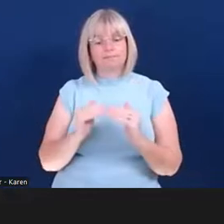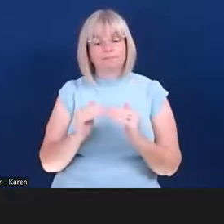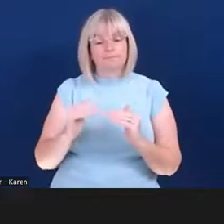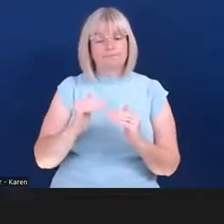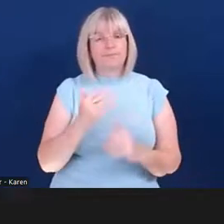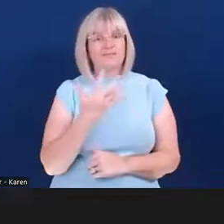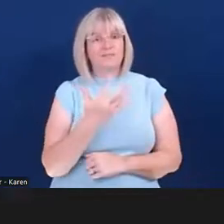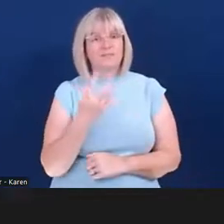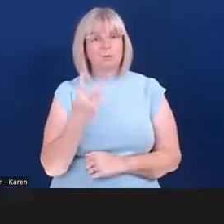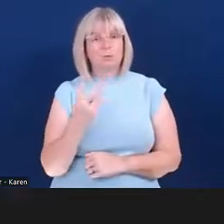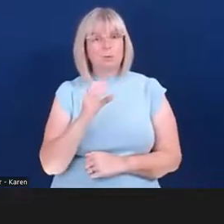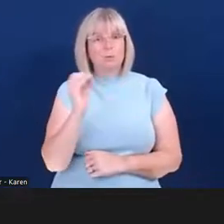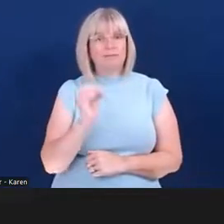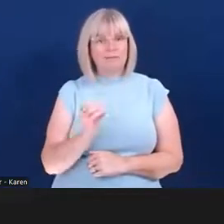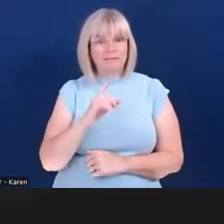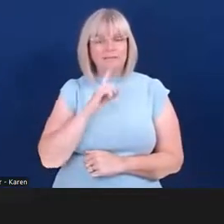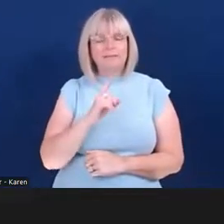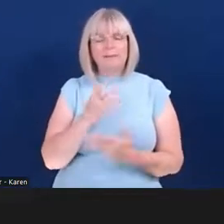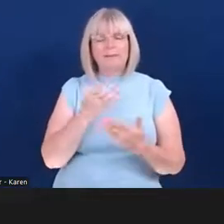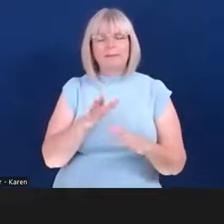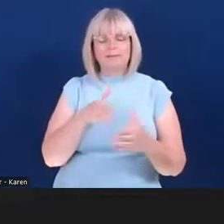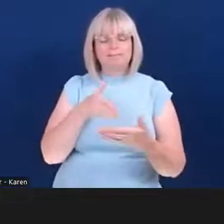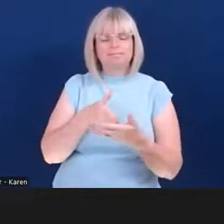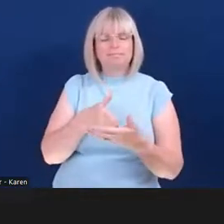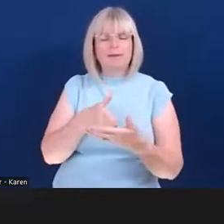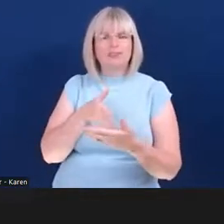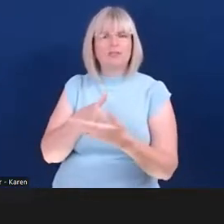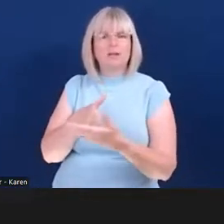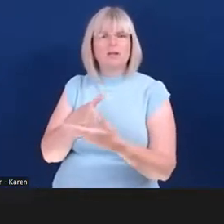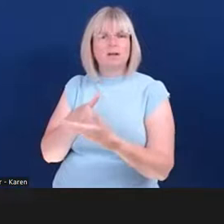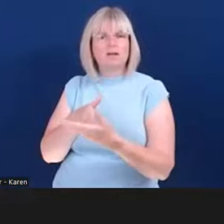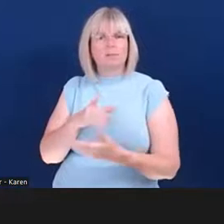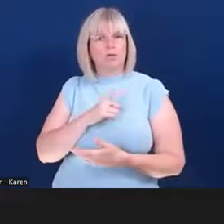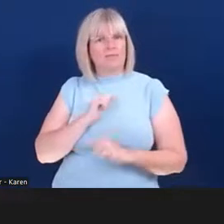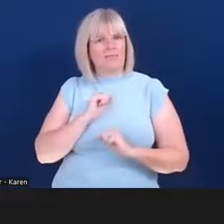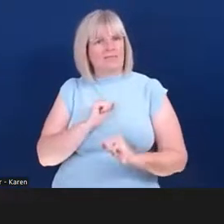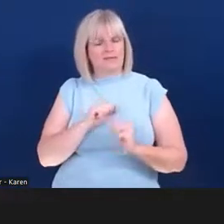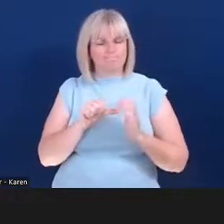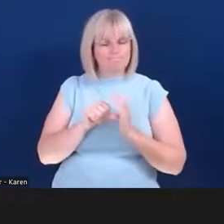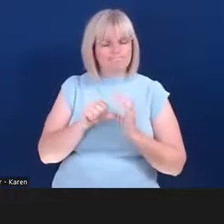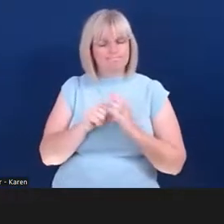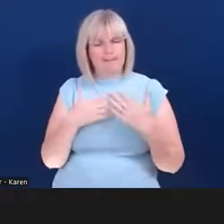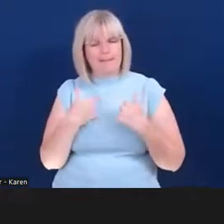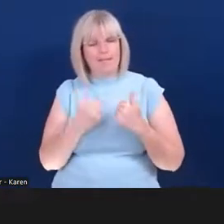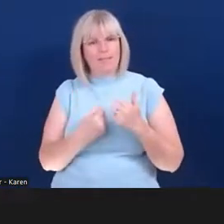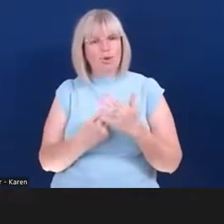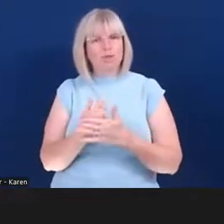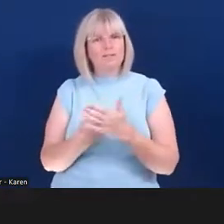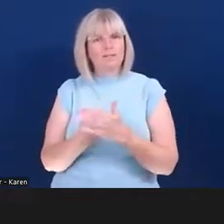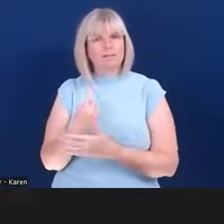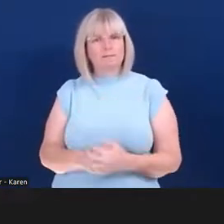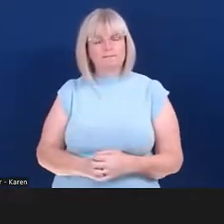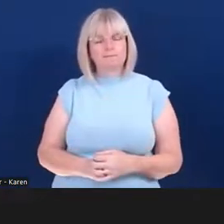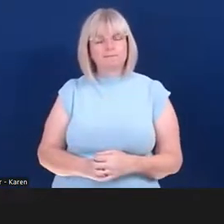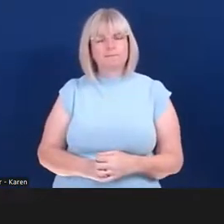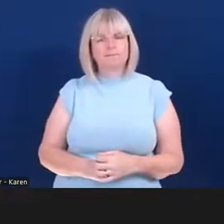barrier or experienced a barrier, should I say, due to their difficulty or their health condition. On the basis of this